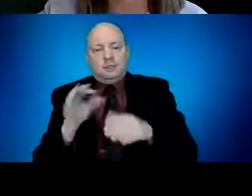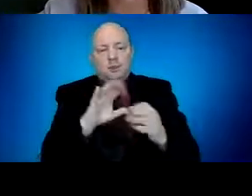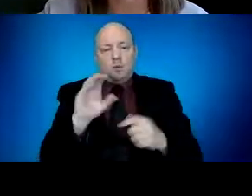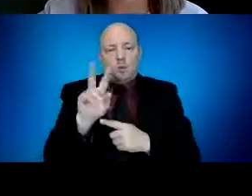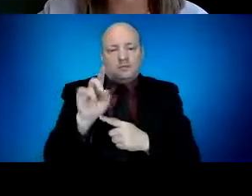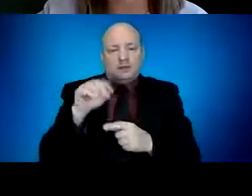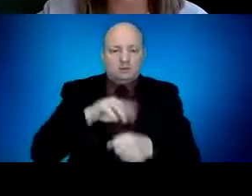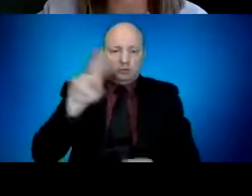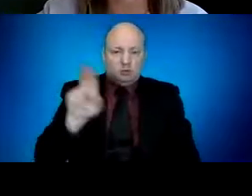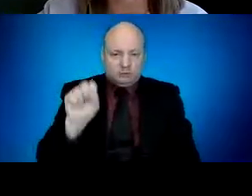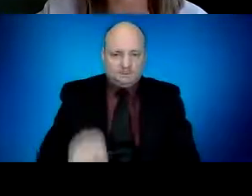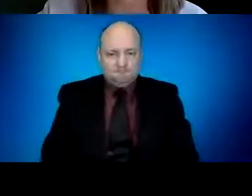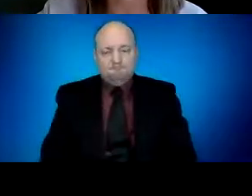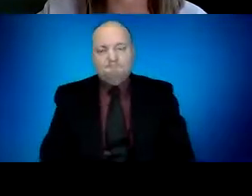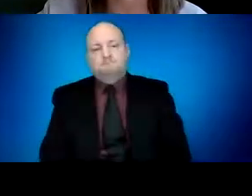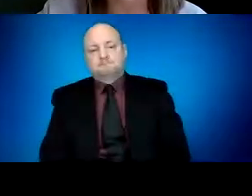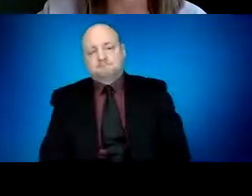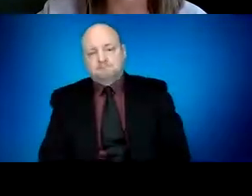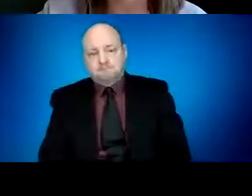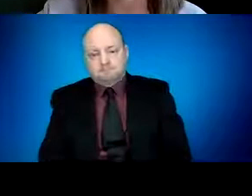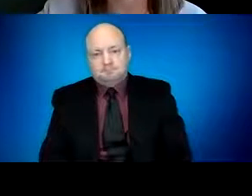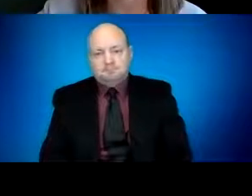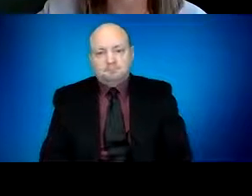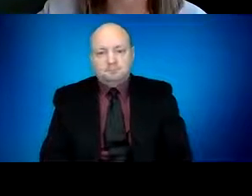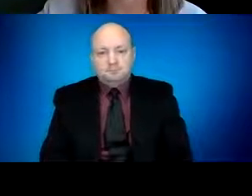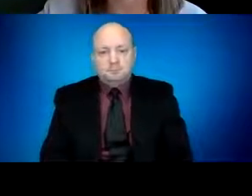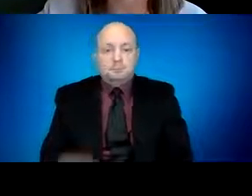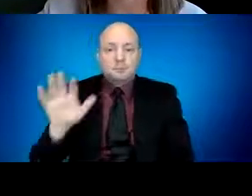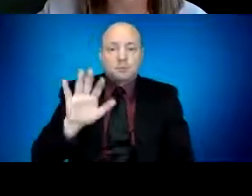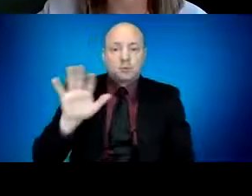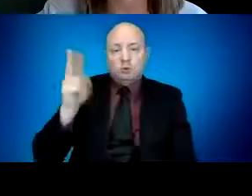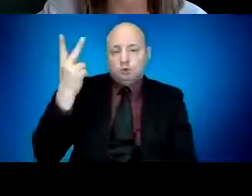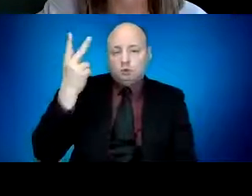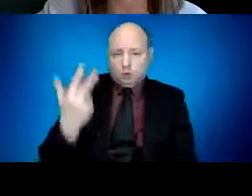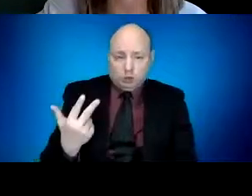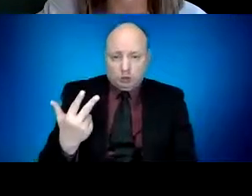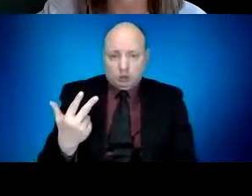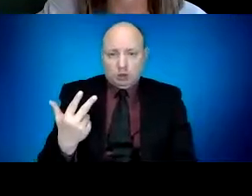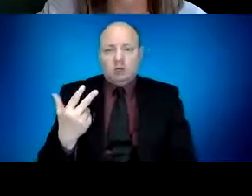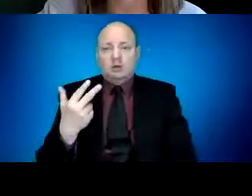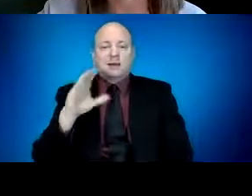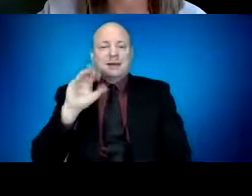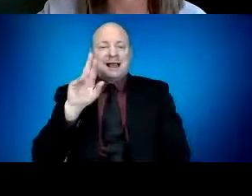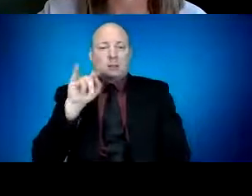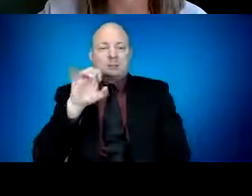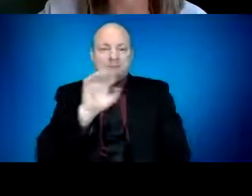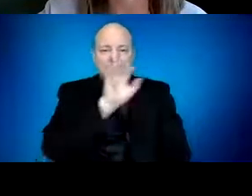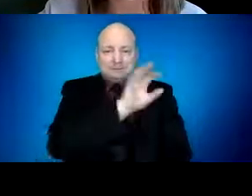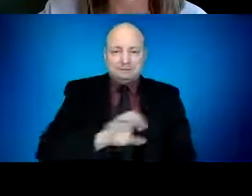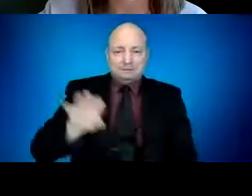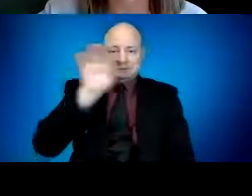As this month began, two-thirds of Oregon's 36 counties were classified as extreme or high-risk from spread of COVID-19.